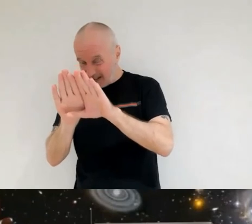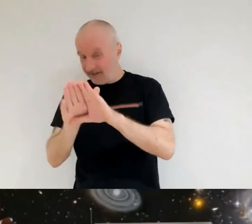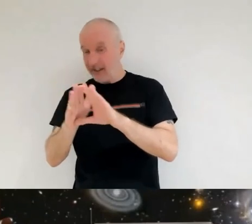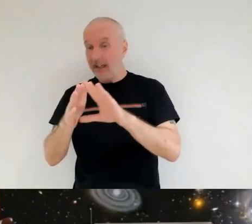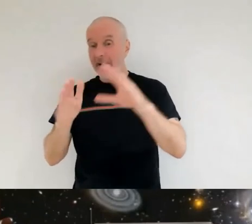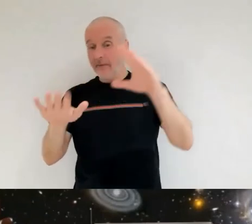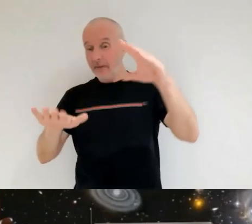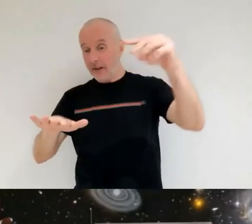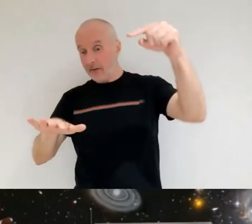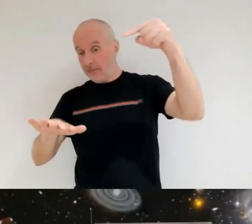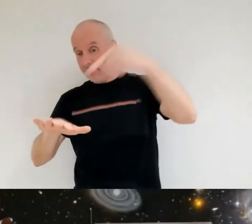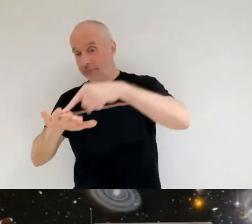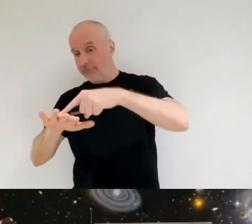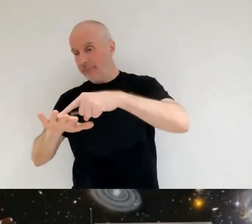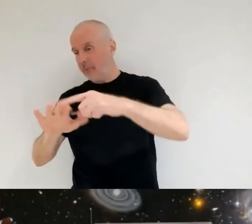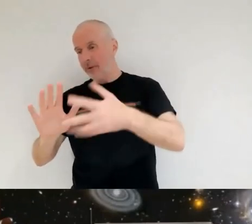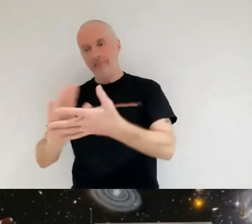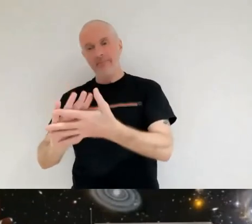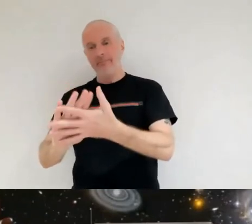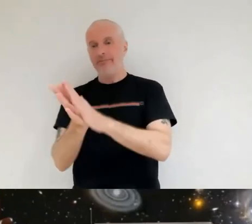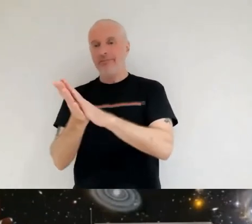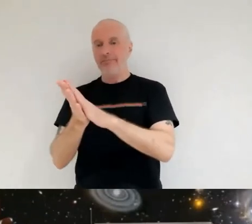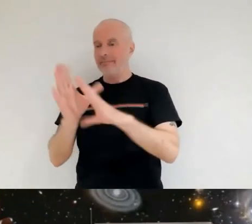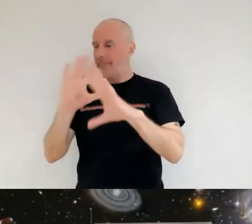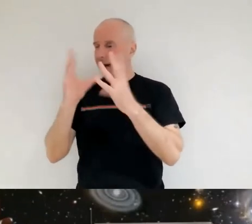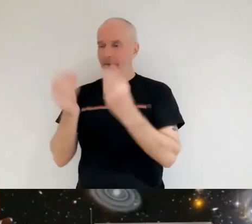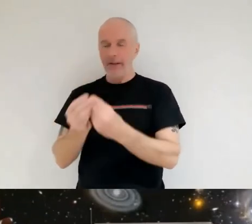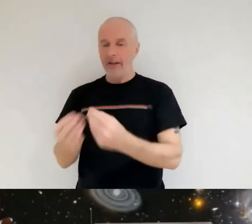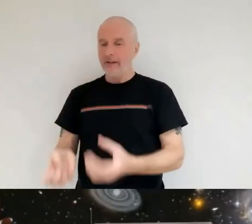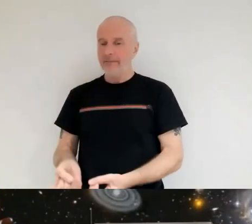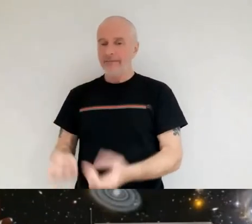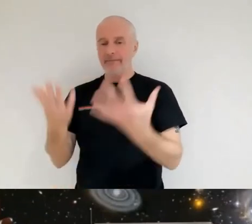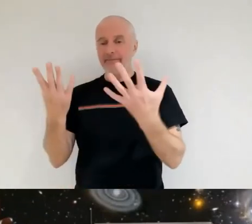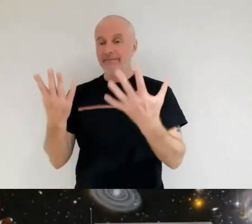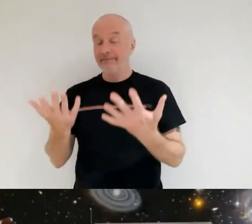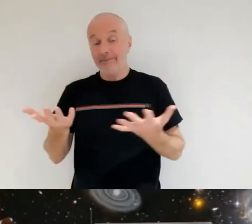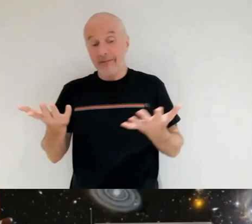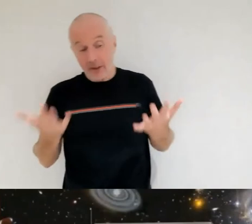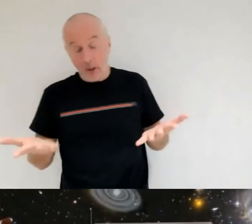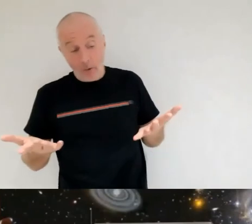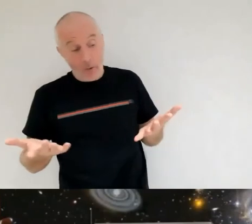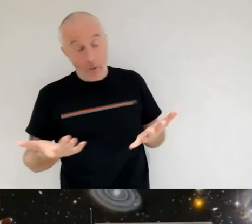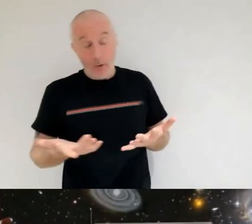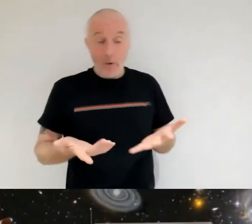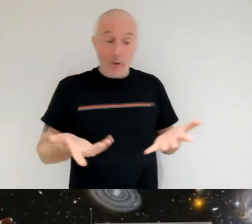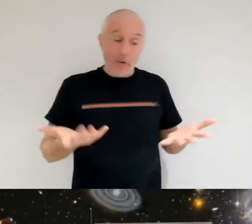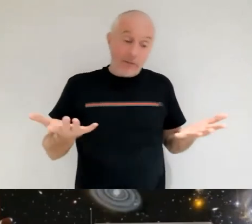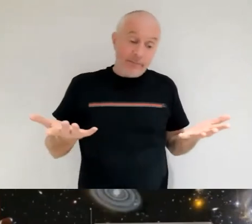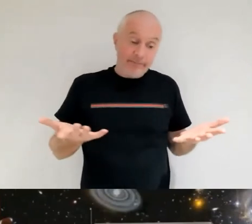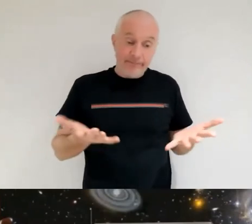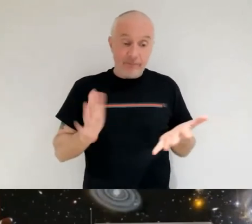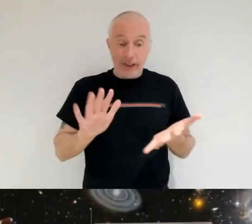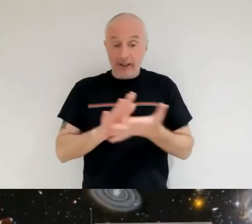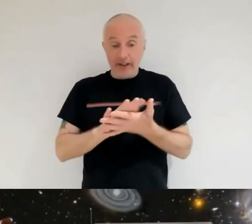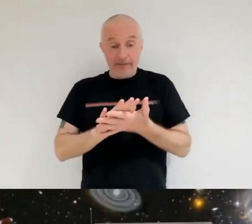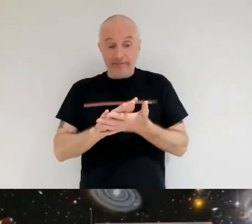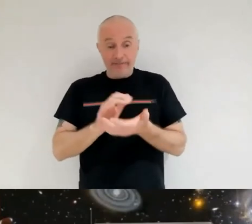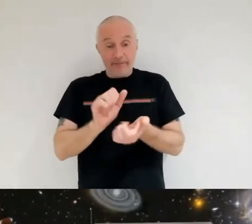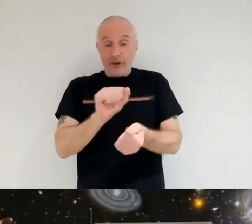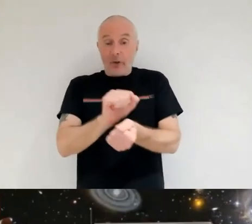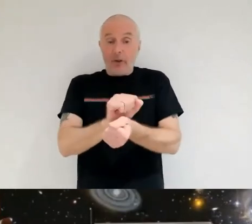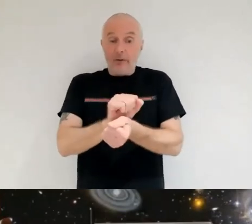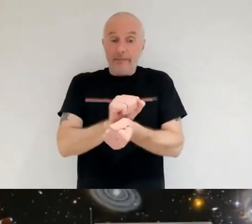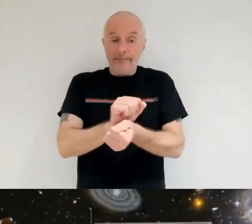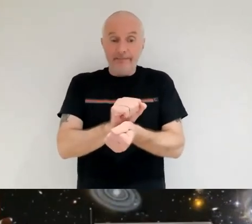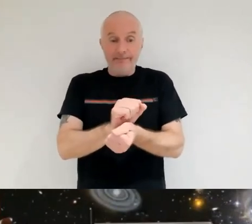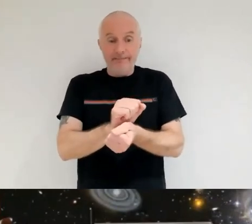loss of either the whole mission or of one of the instruments so unfortunately it was it was our hand was forced by the space debris problem